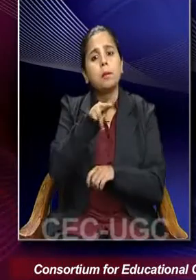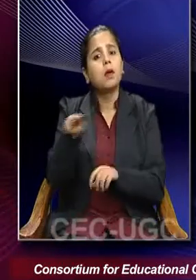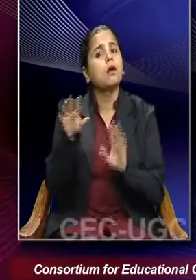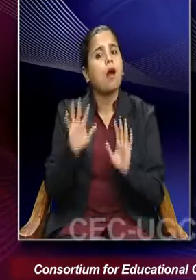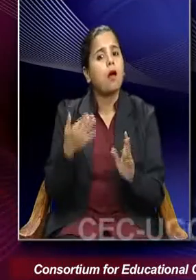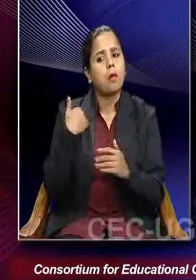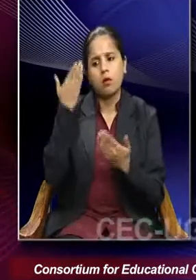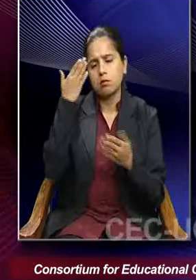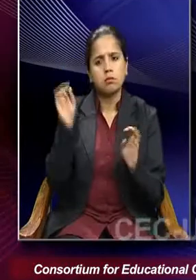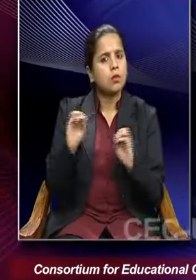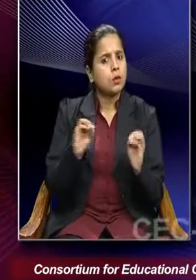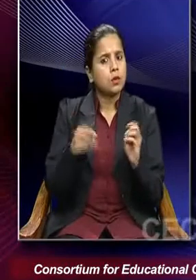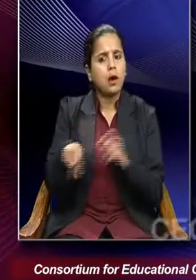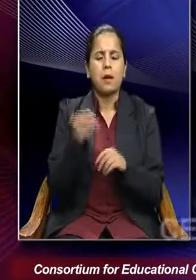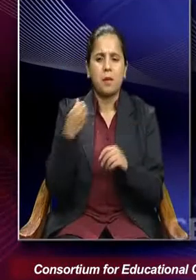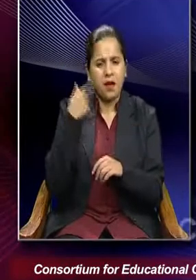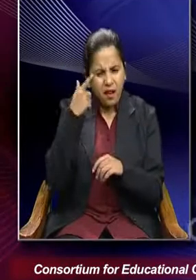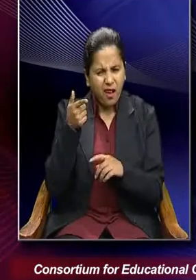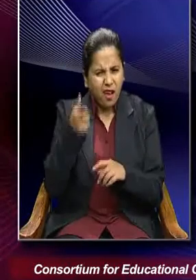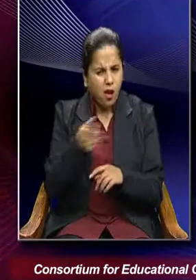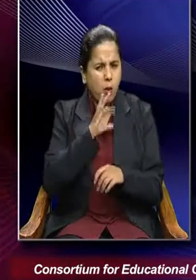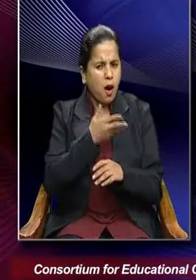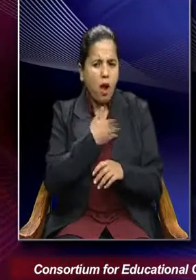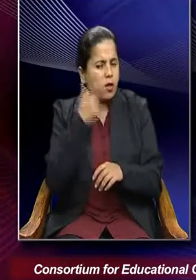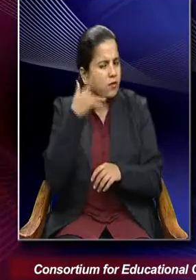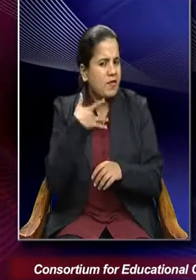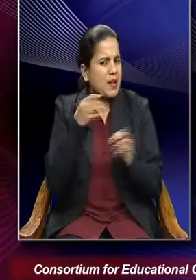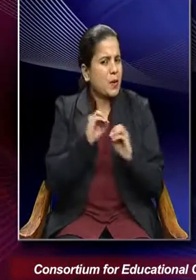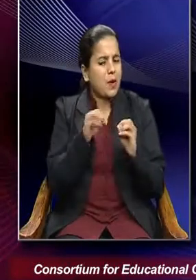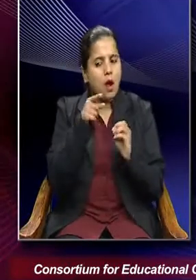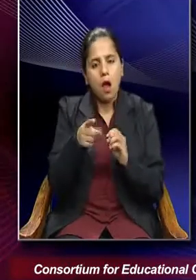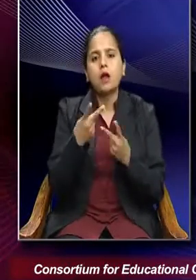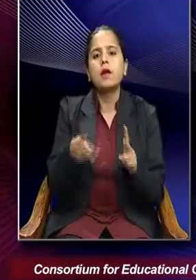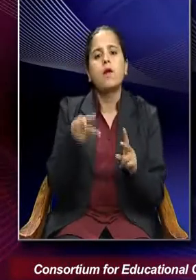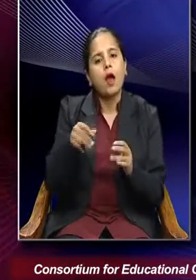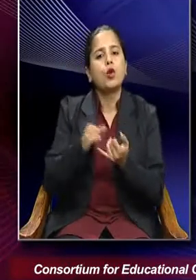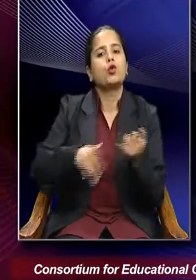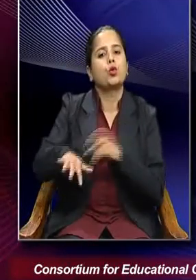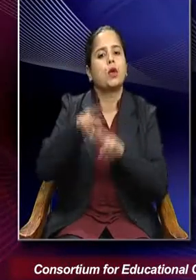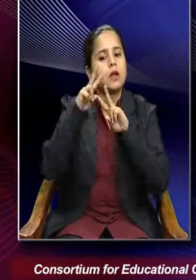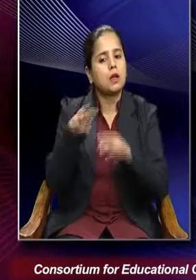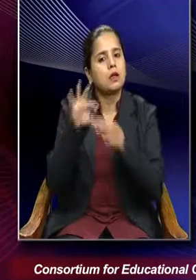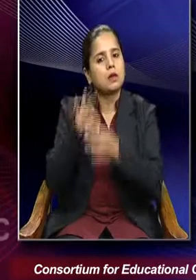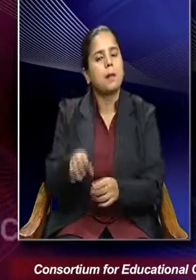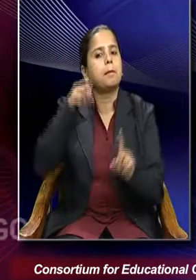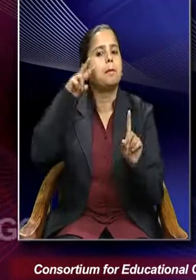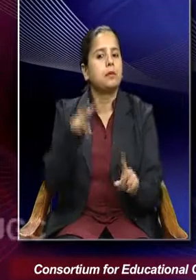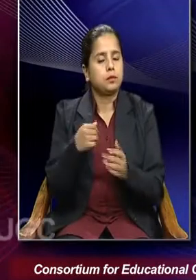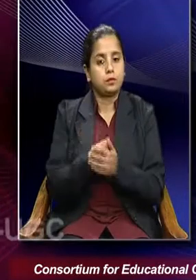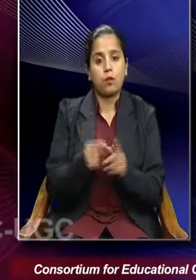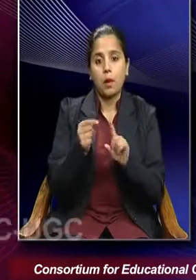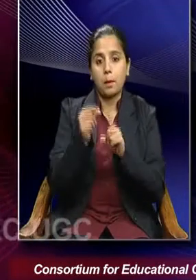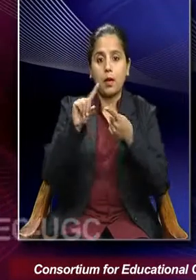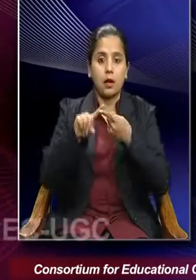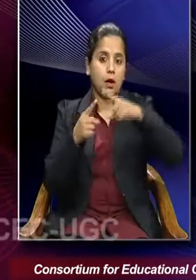into what is not obvious and that is what is a sociological perspective. Peter Berger